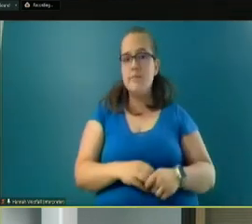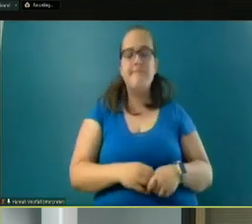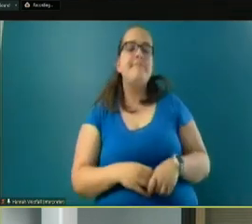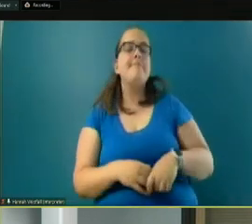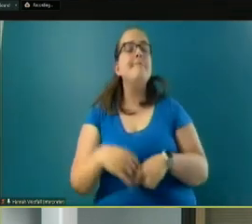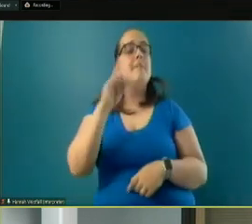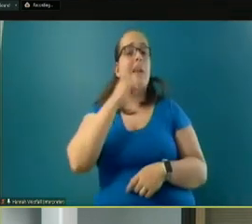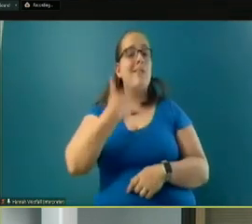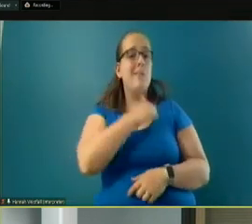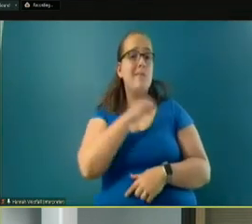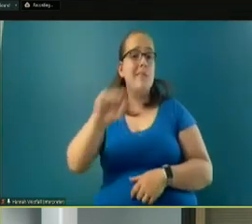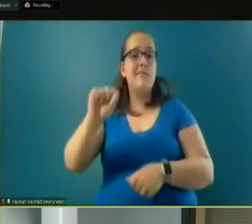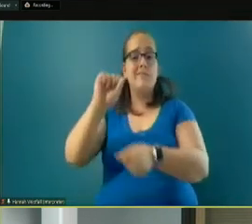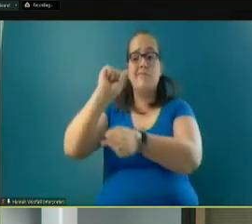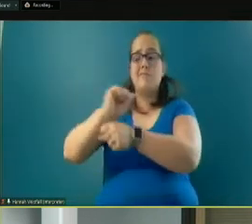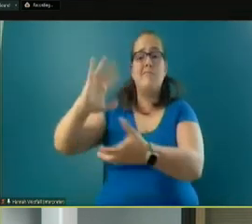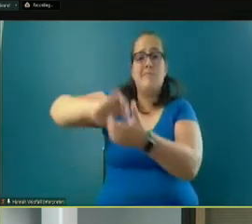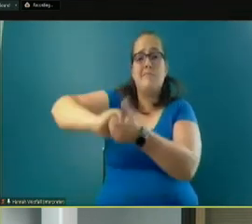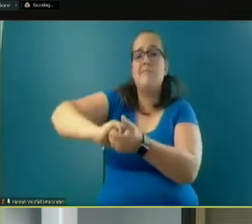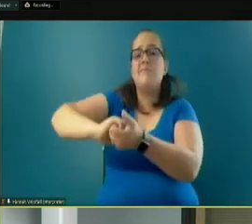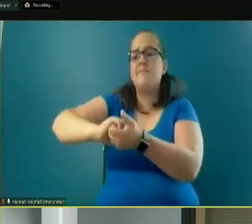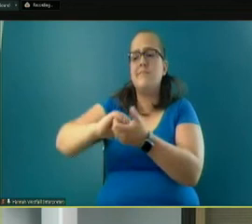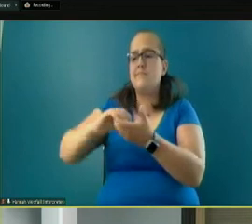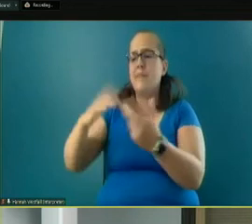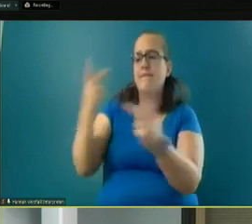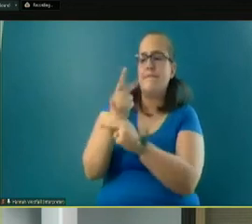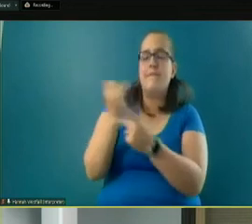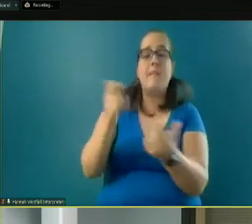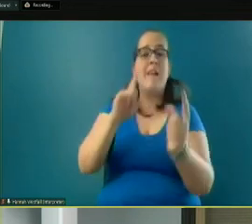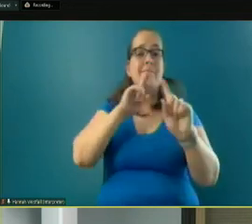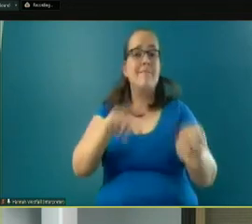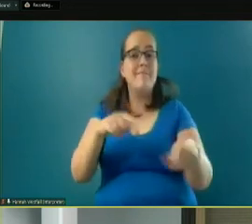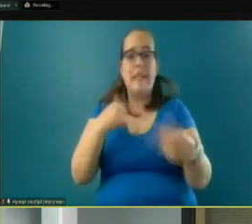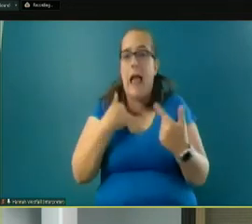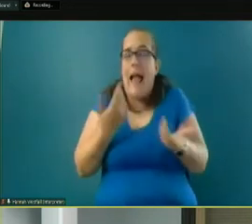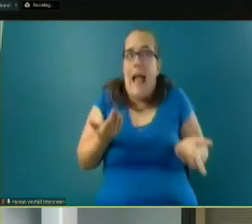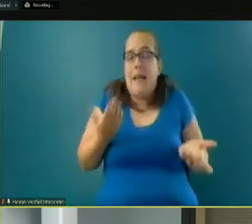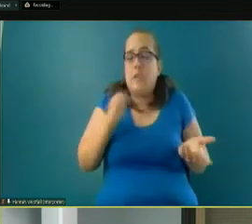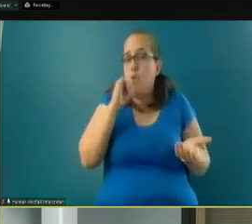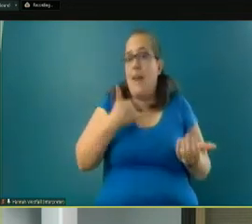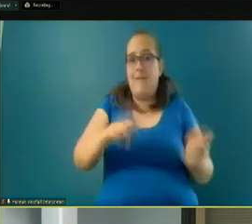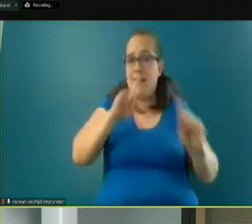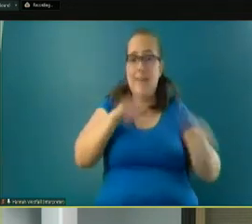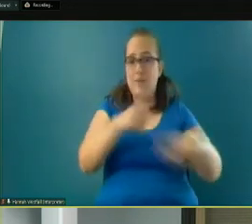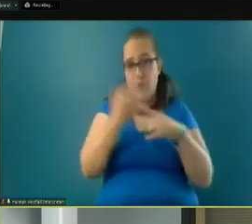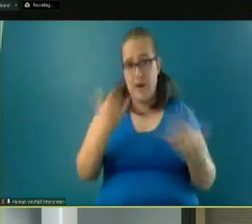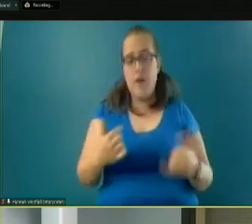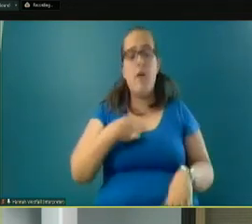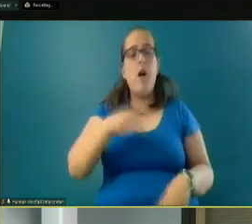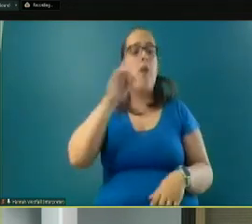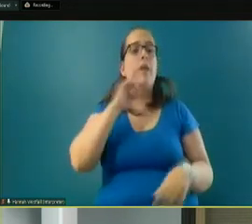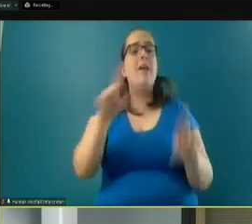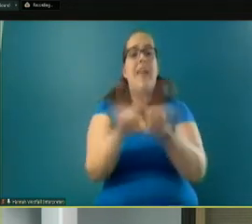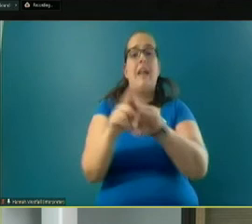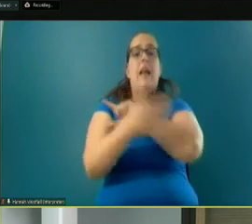we need to work together to find what those solutions are. I certainly don't have those answers at this point. I think as a